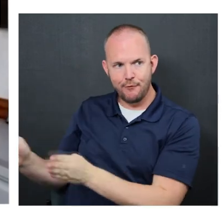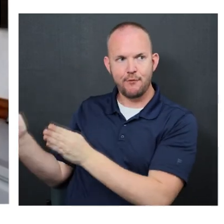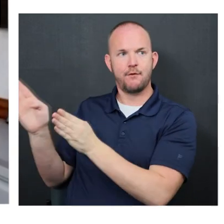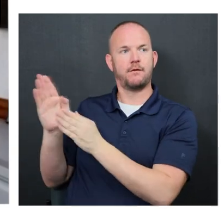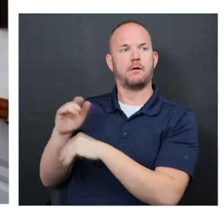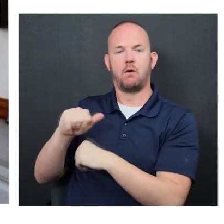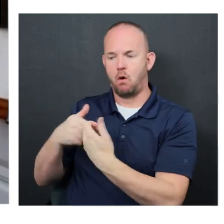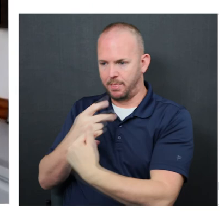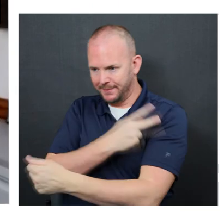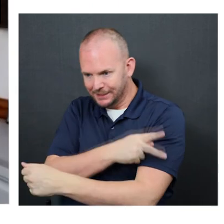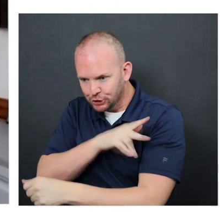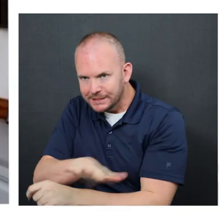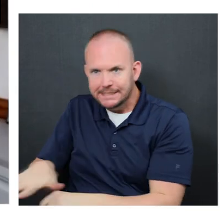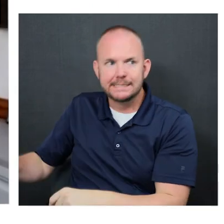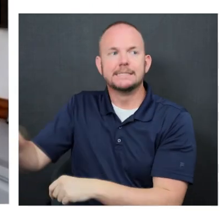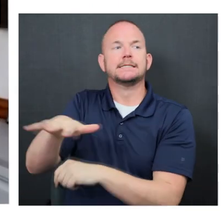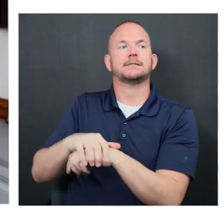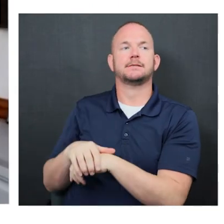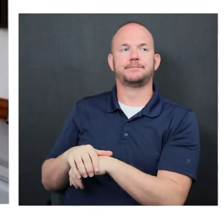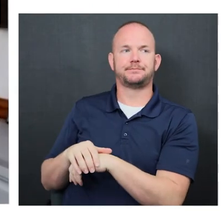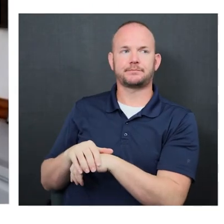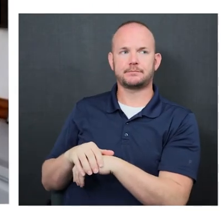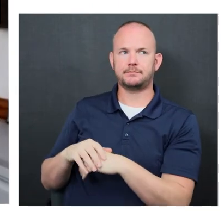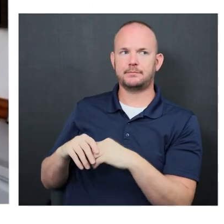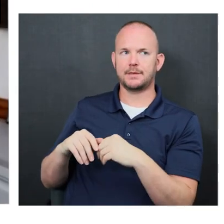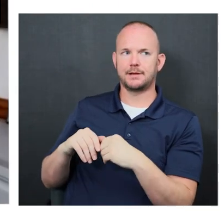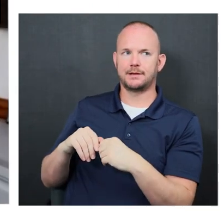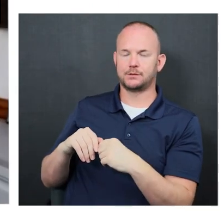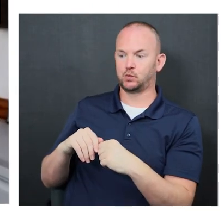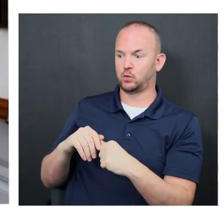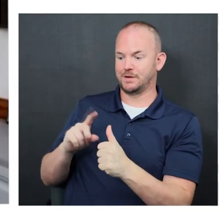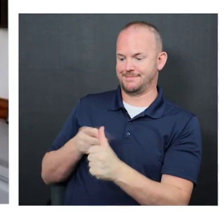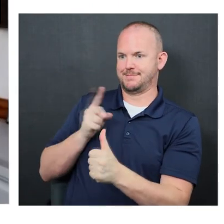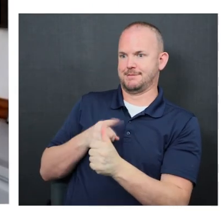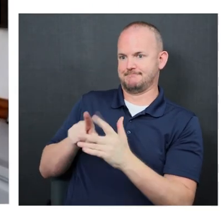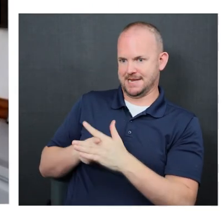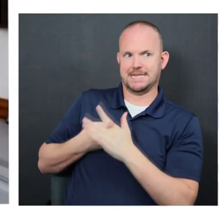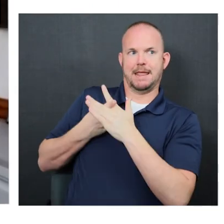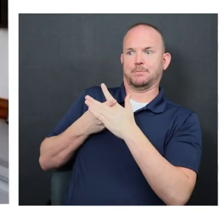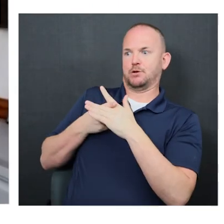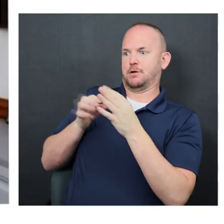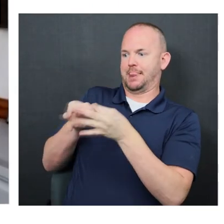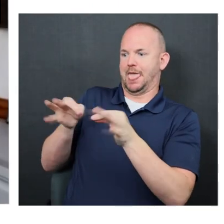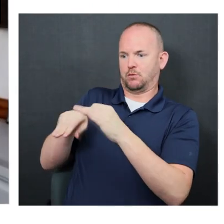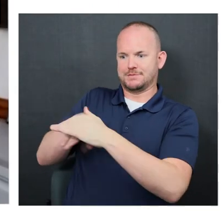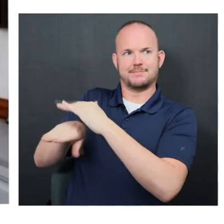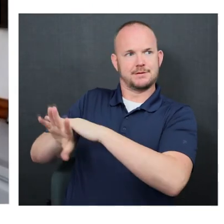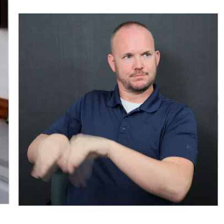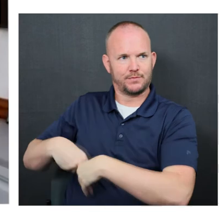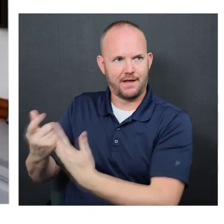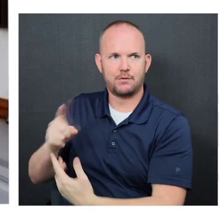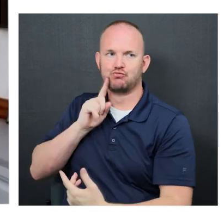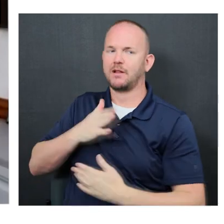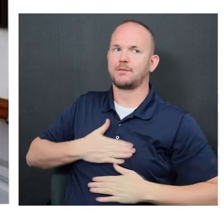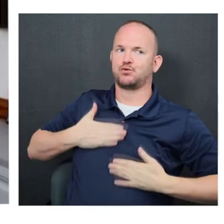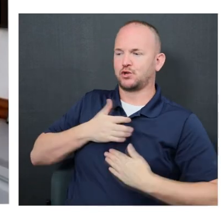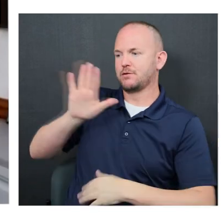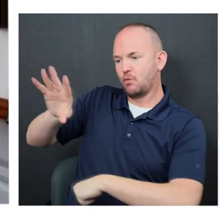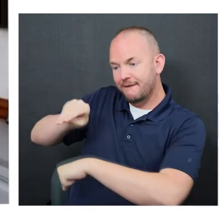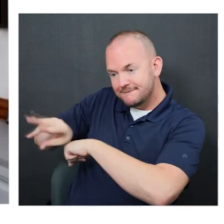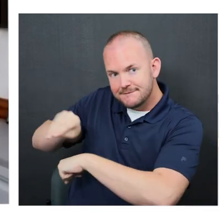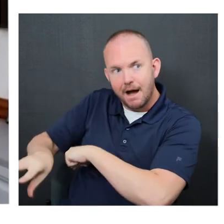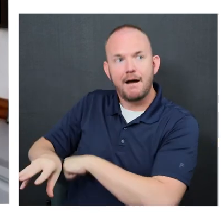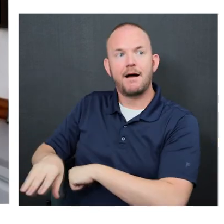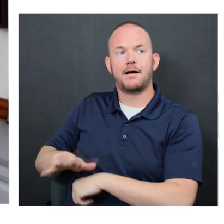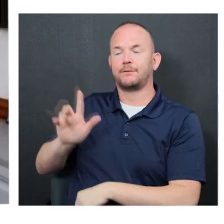serve, uh, the, the patients and to enable language access. Thank you so much, Carla. Really appreciate your advice